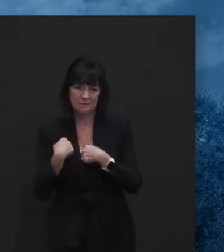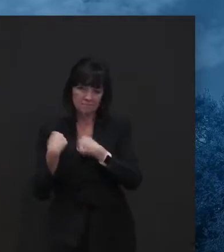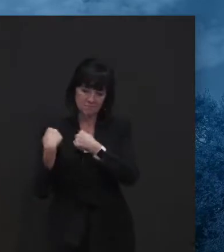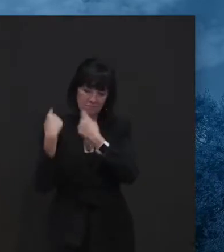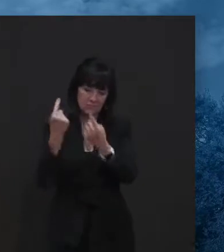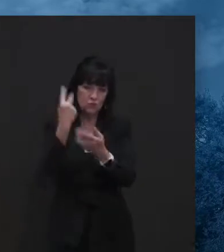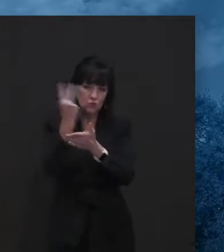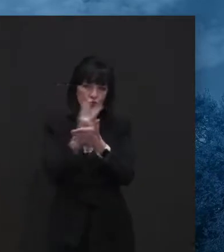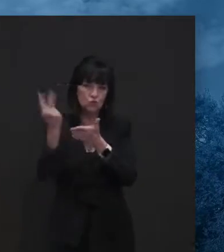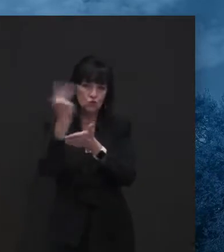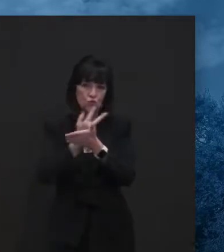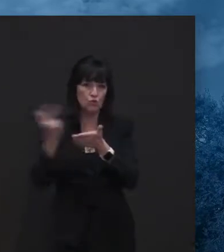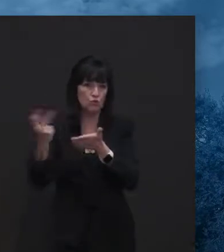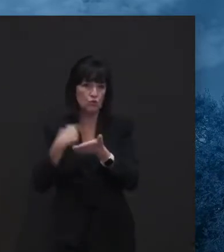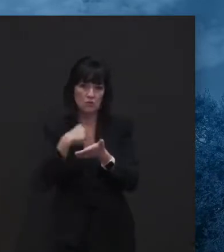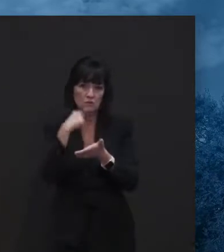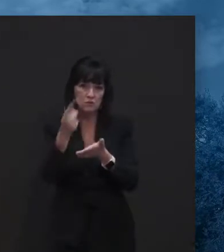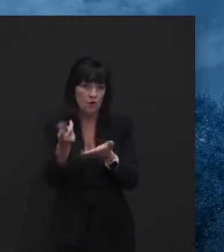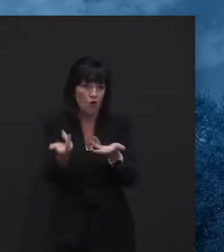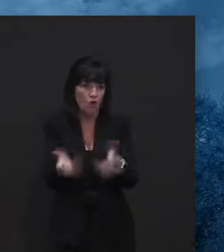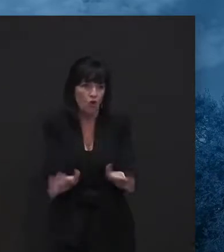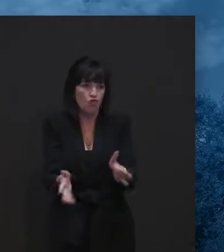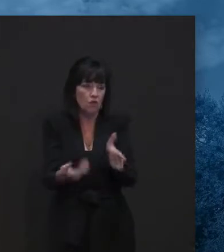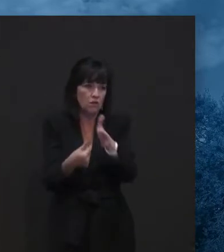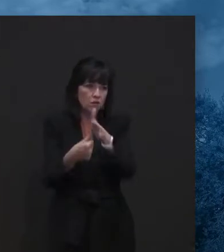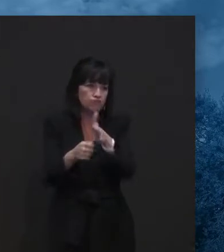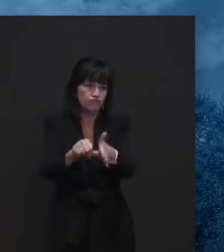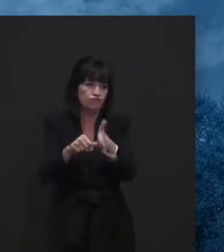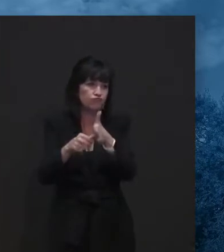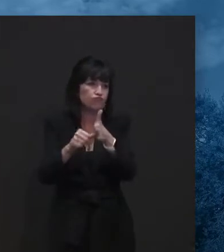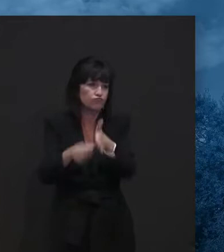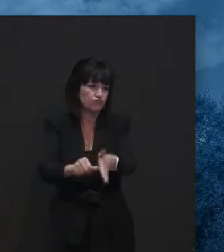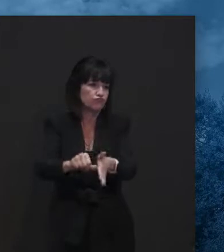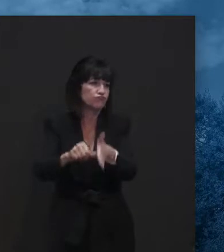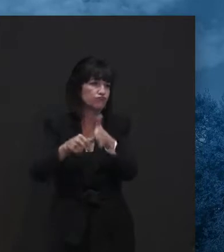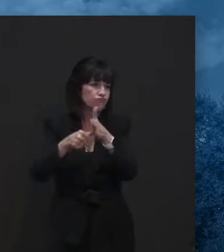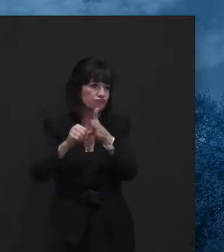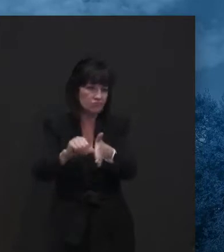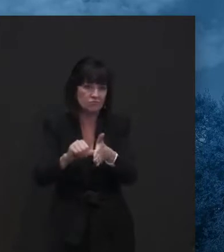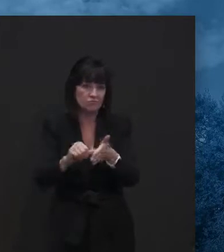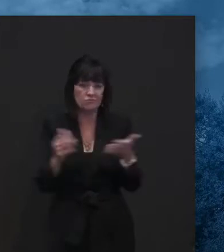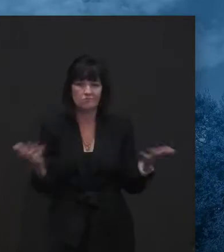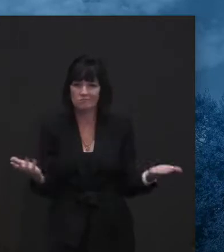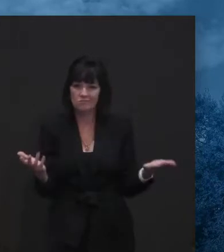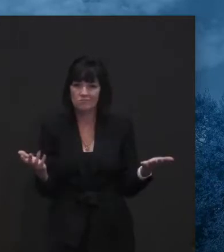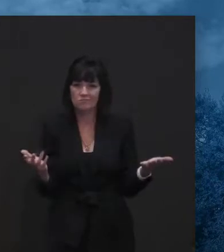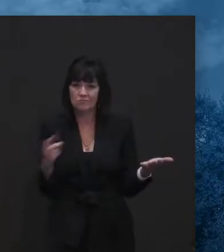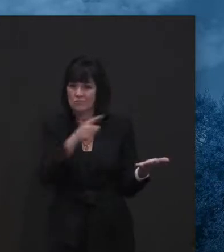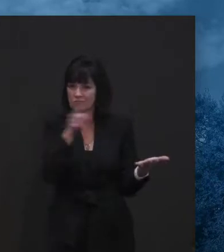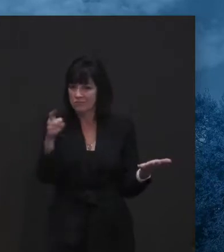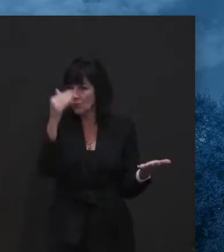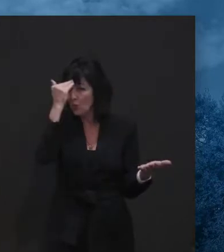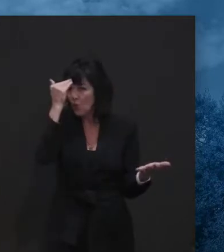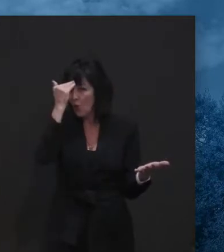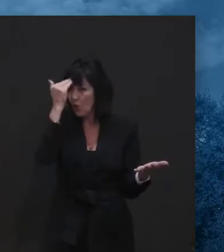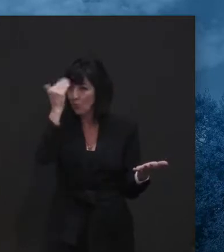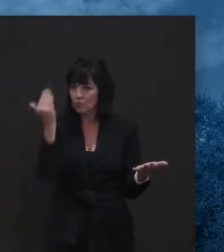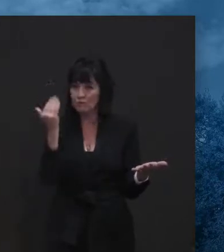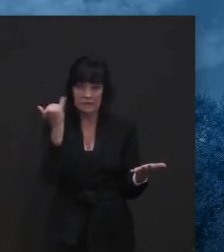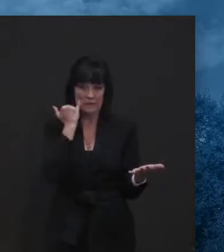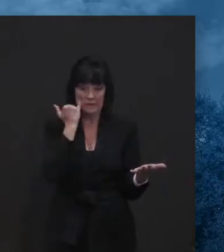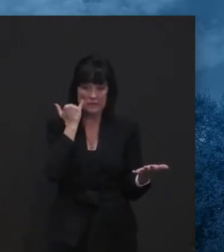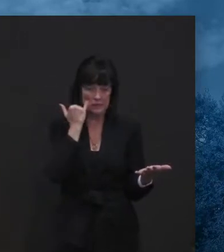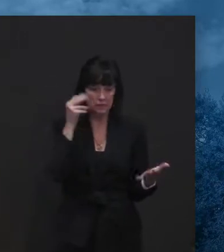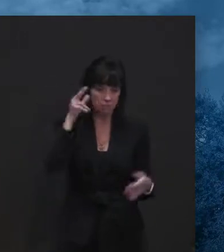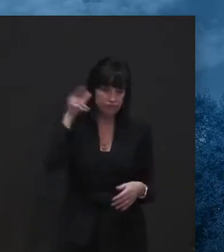Not saying that this restriction or that was going to occur, but read between the lines, you know, you, can just see we were going to have to, to